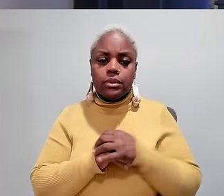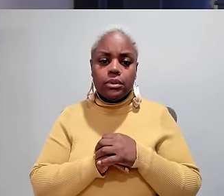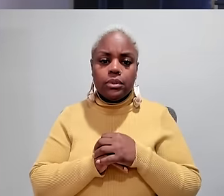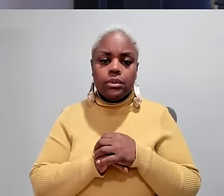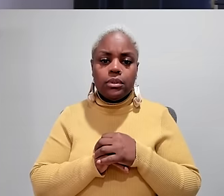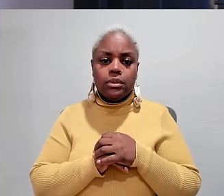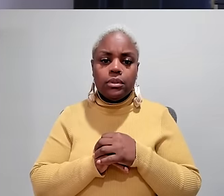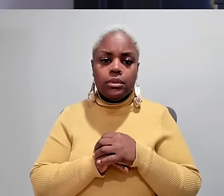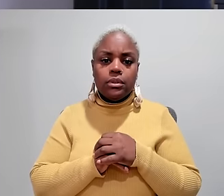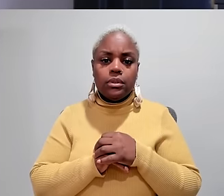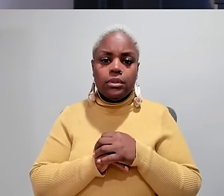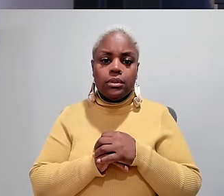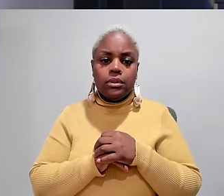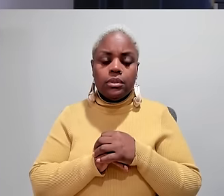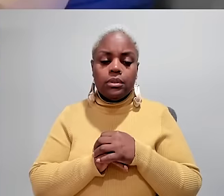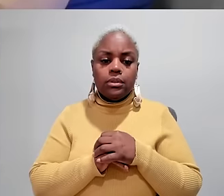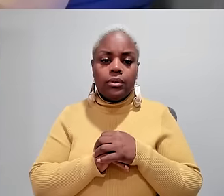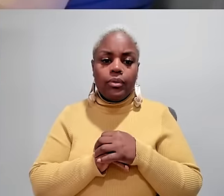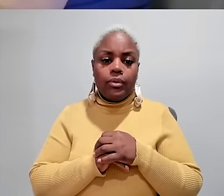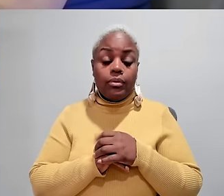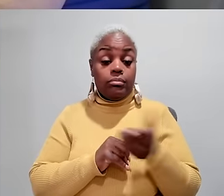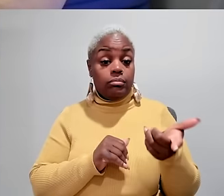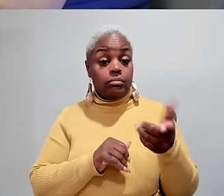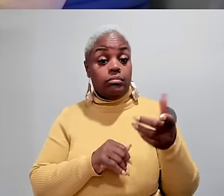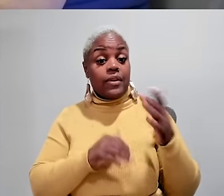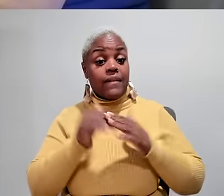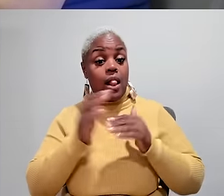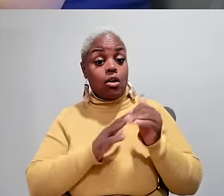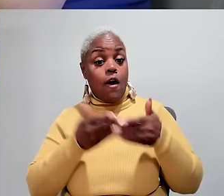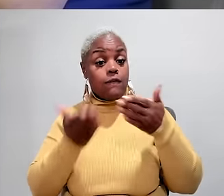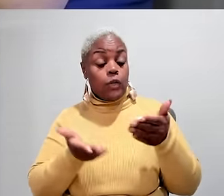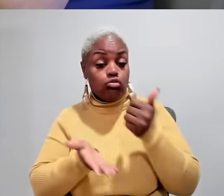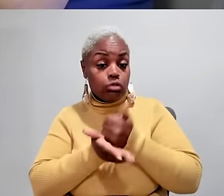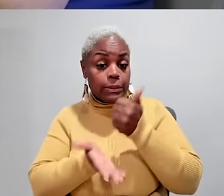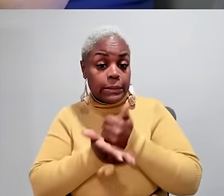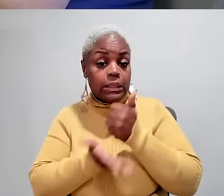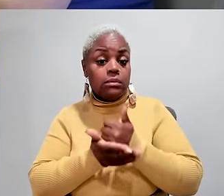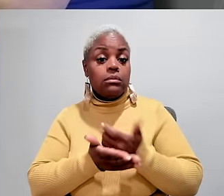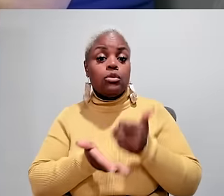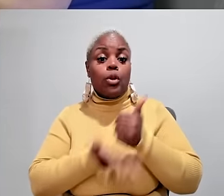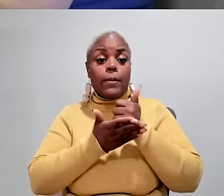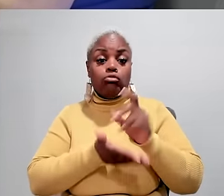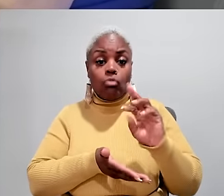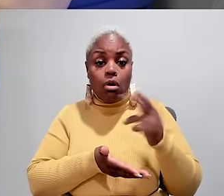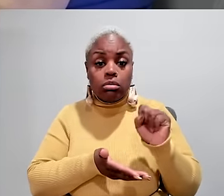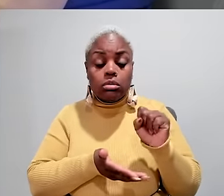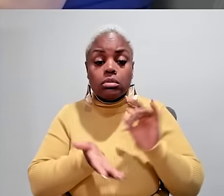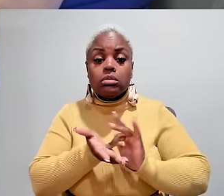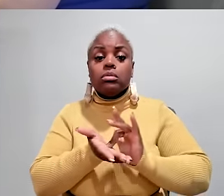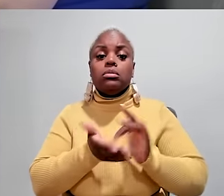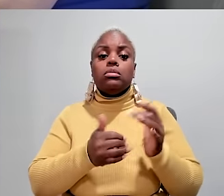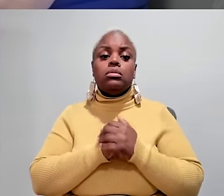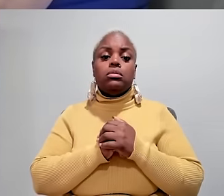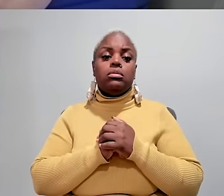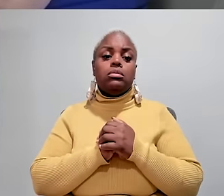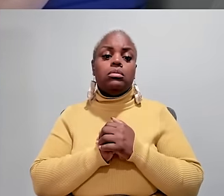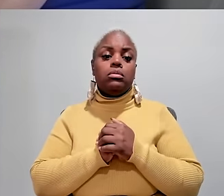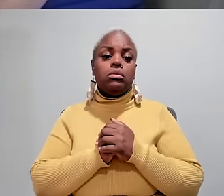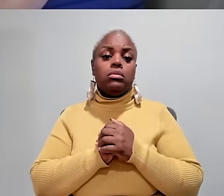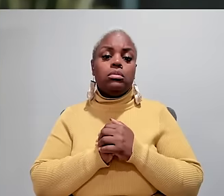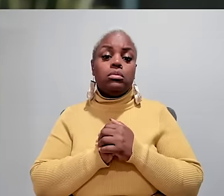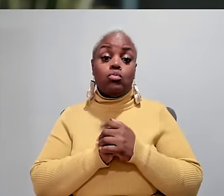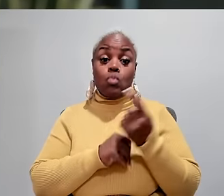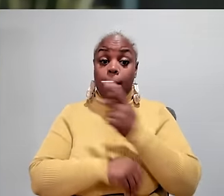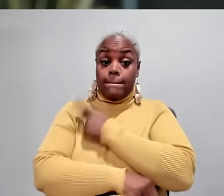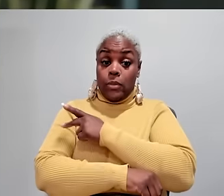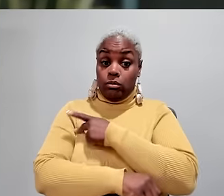services at Johns Hopkins the facility offers treatment therapies and therapeutic drugs among a range of services